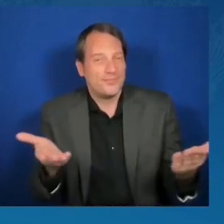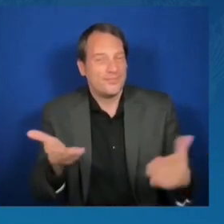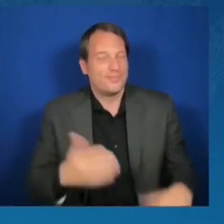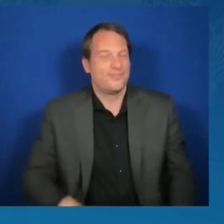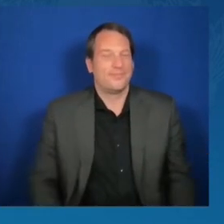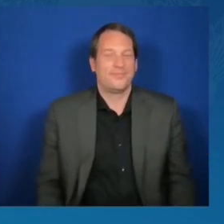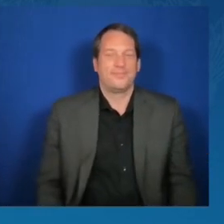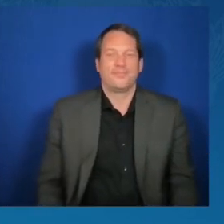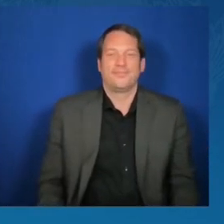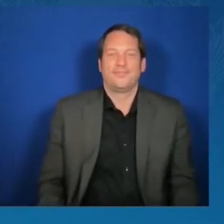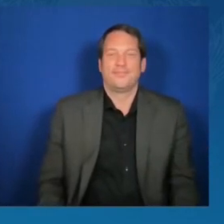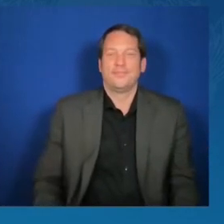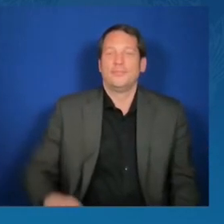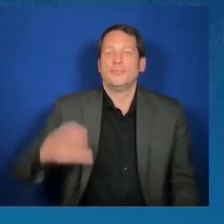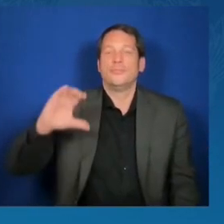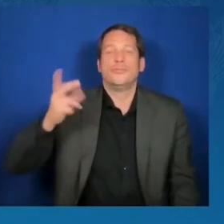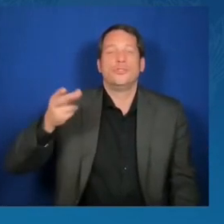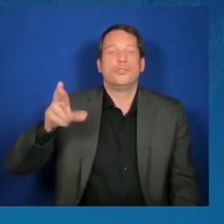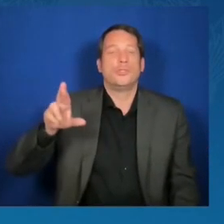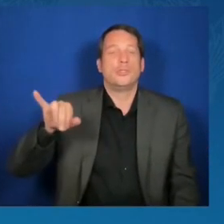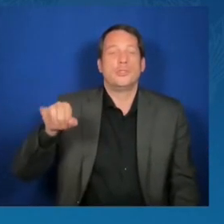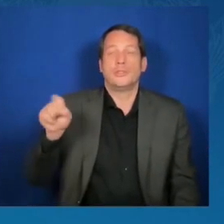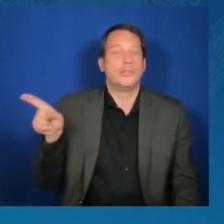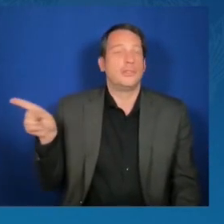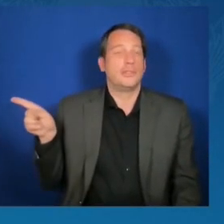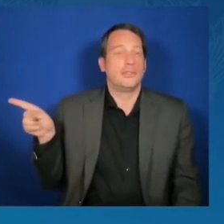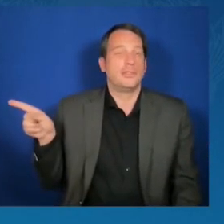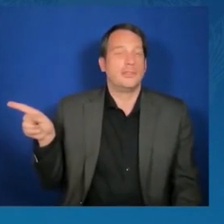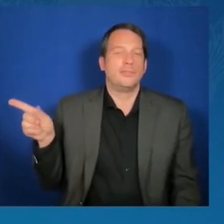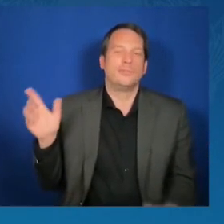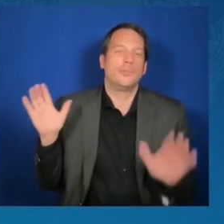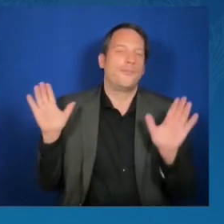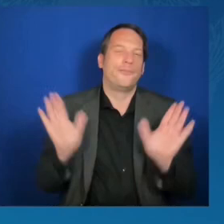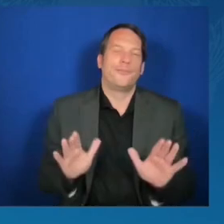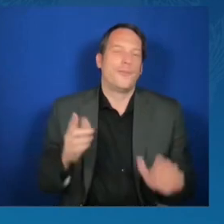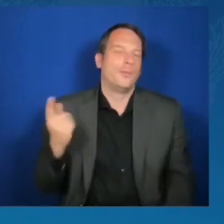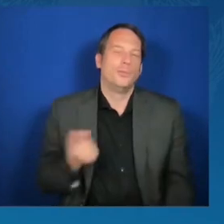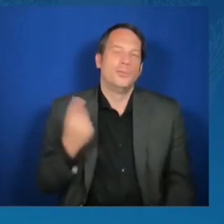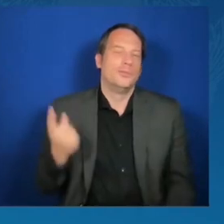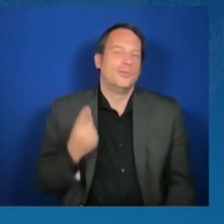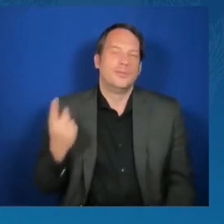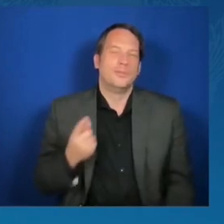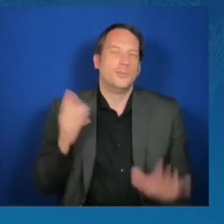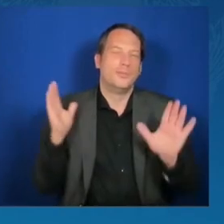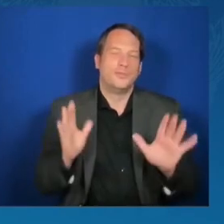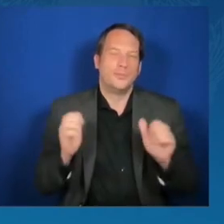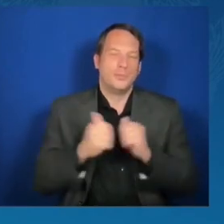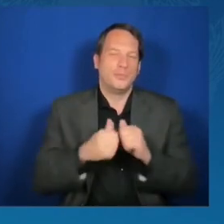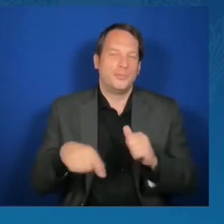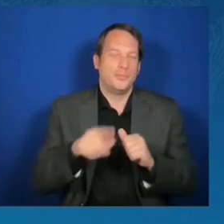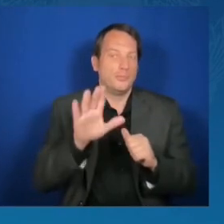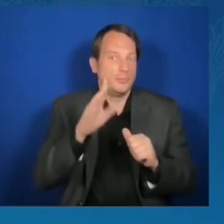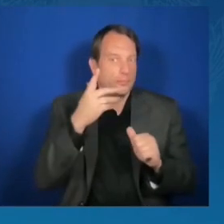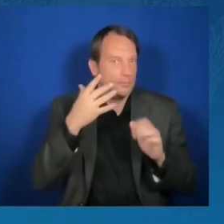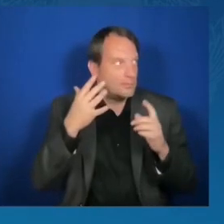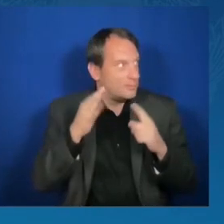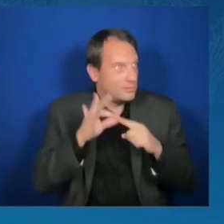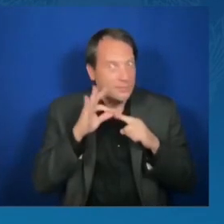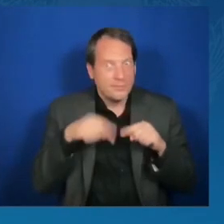Chris, always wonderful to be with you, but especially on this day with this group on this occasion.